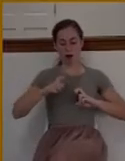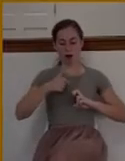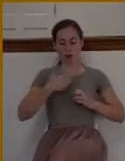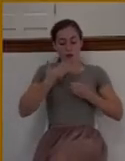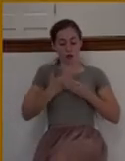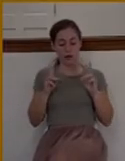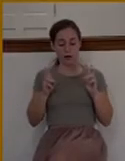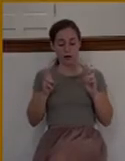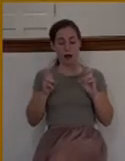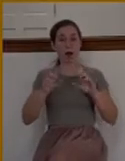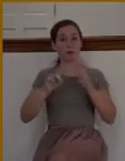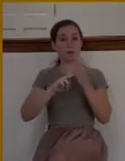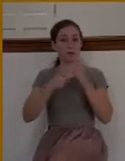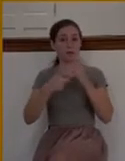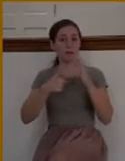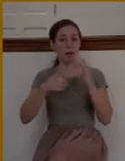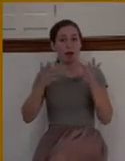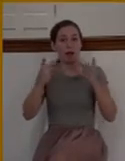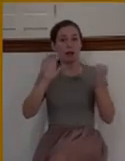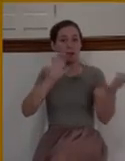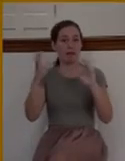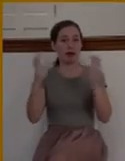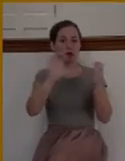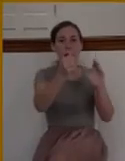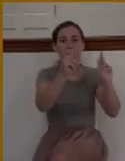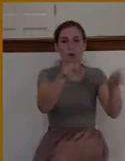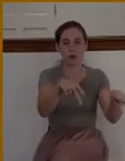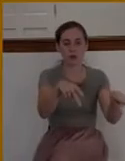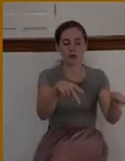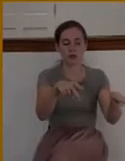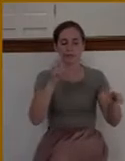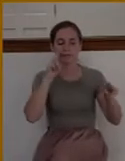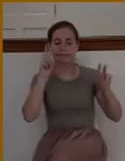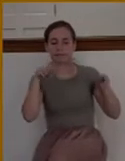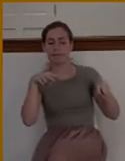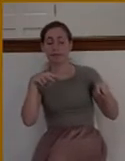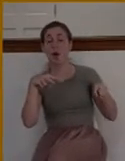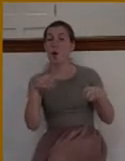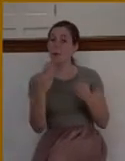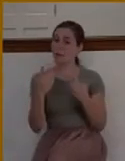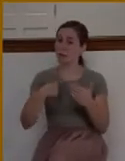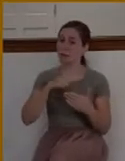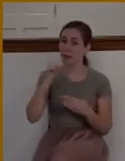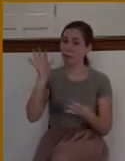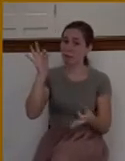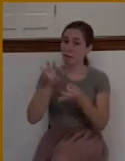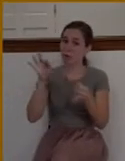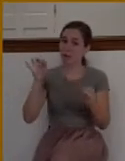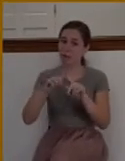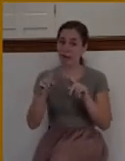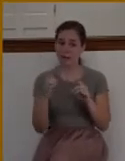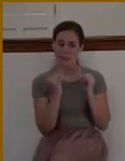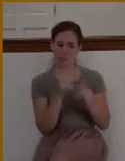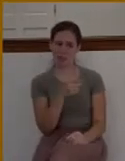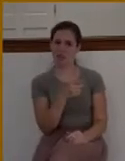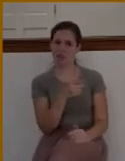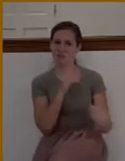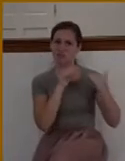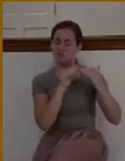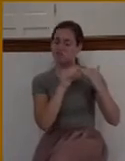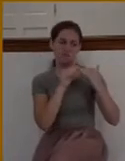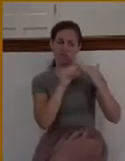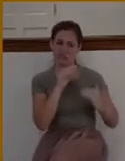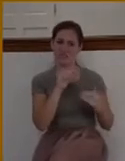And that makes us feel a whole lot better. Well, I might not be perfect, but I'll tell you, I'm not like this person over here. And so